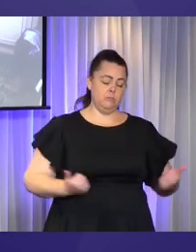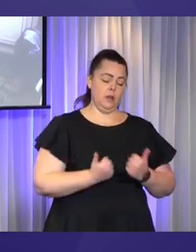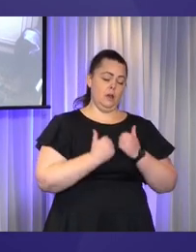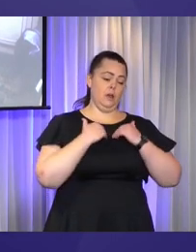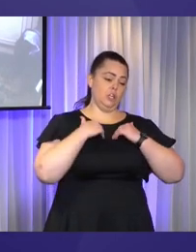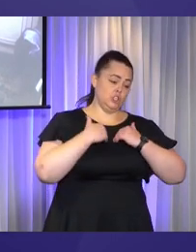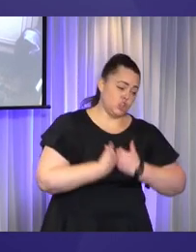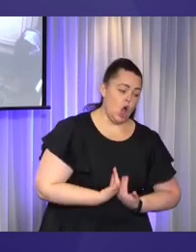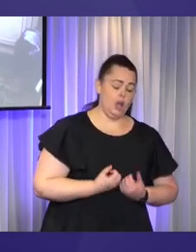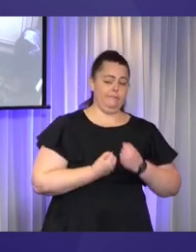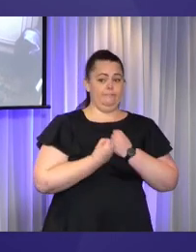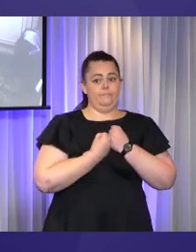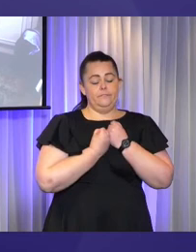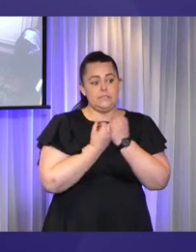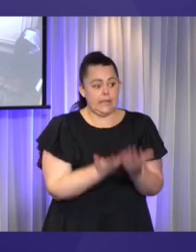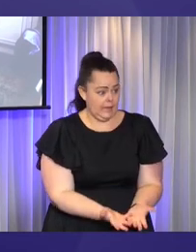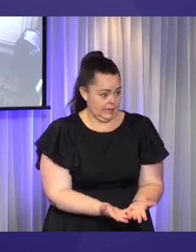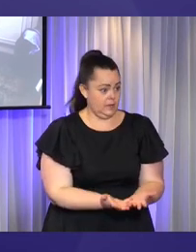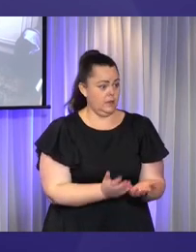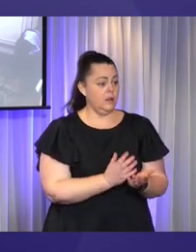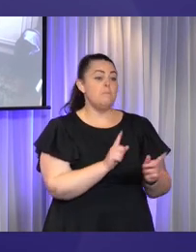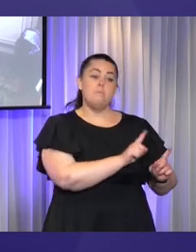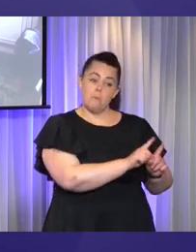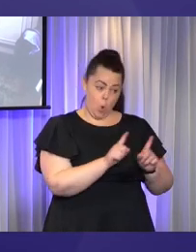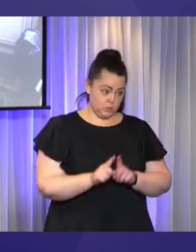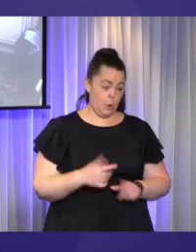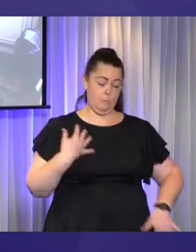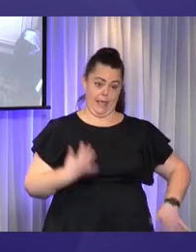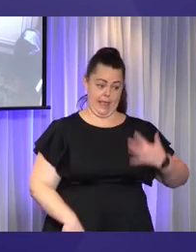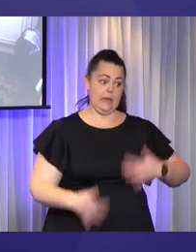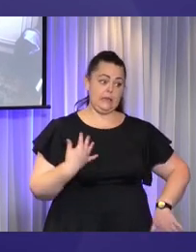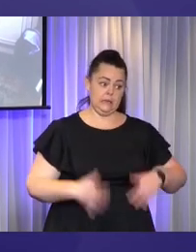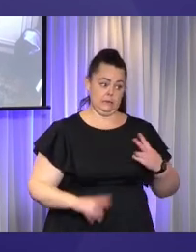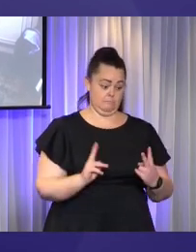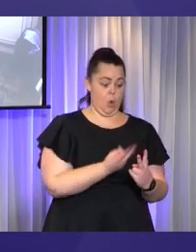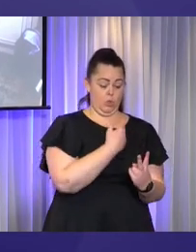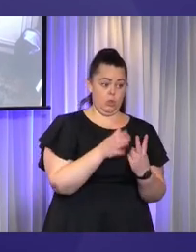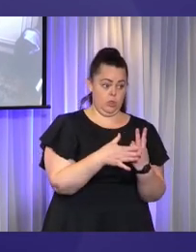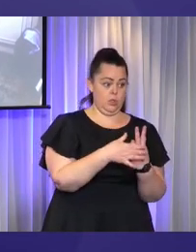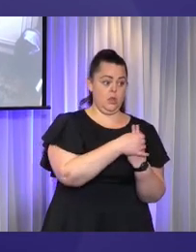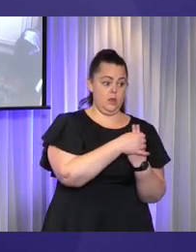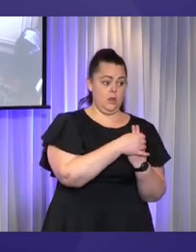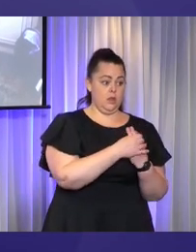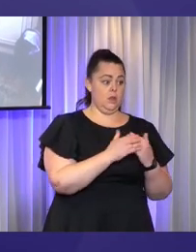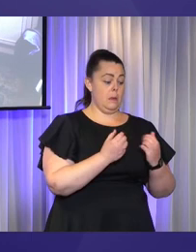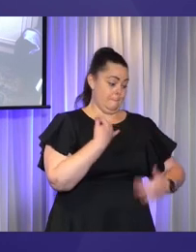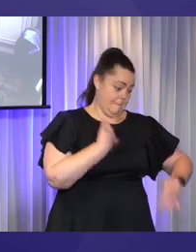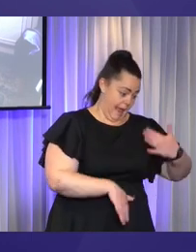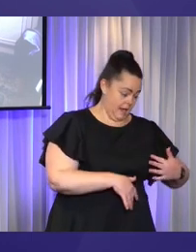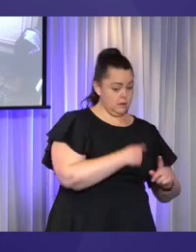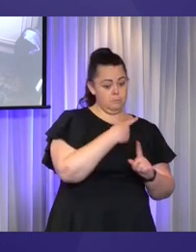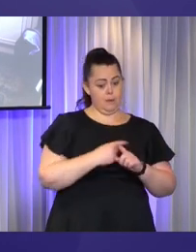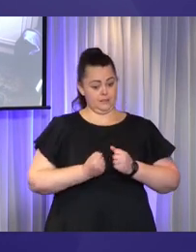and for many people with MS also a lot of pain. Pain and fatigue are two other very, very